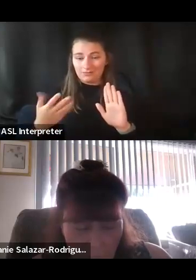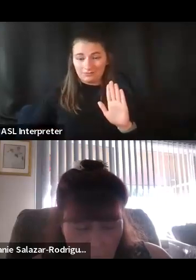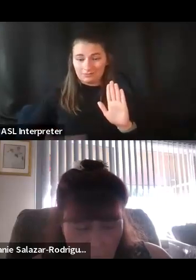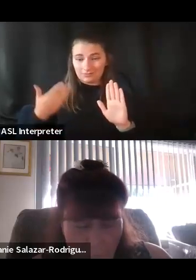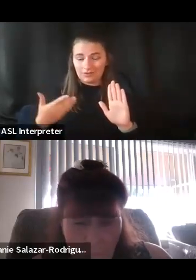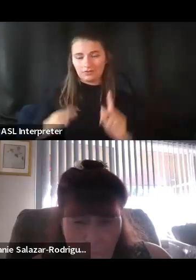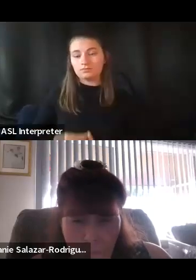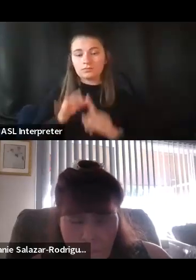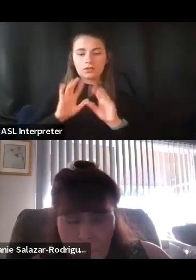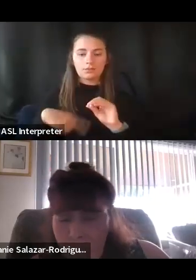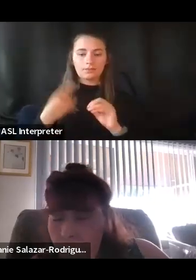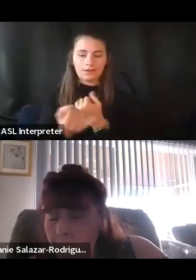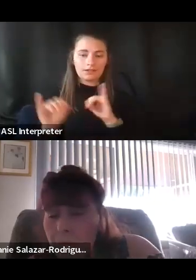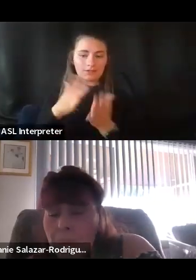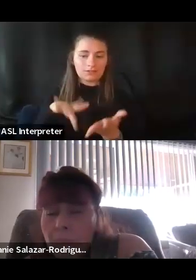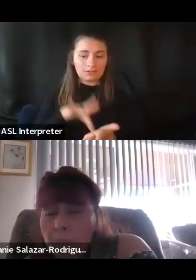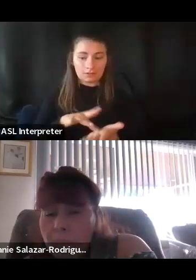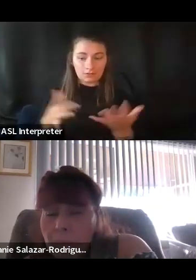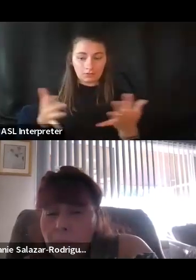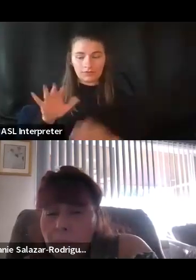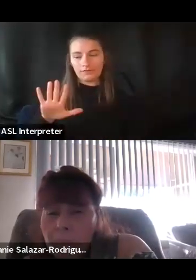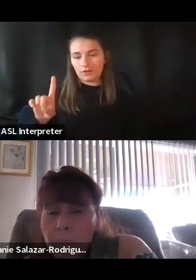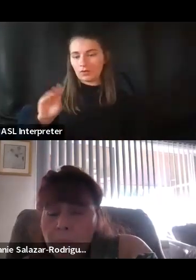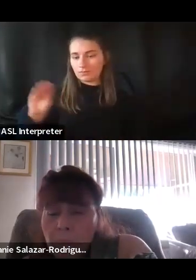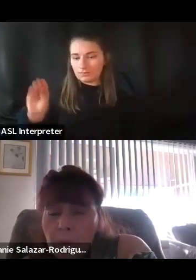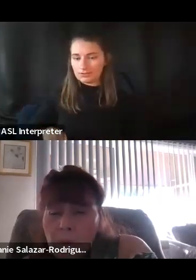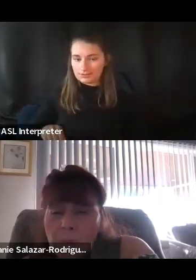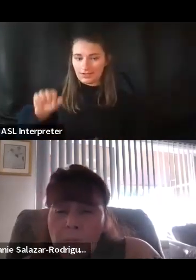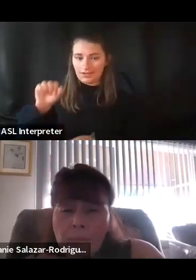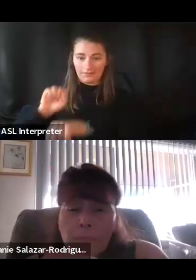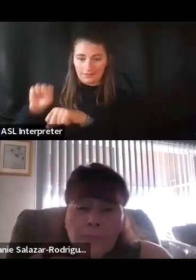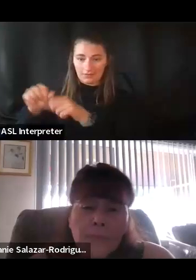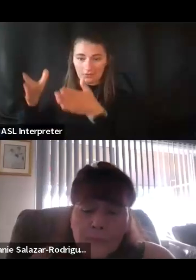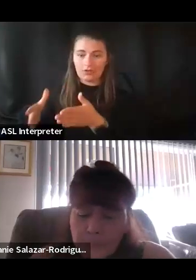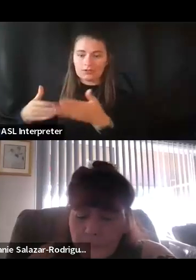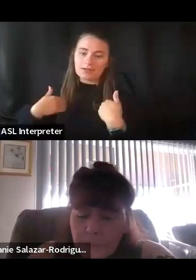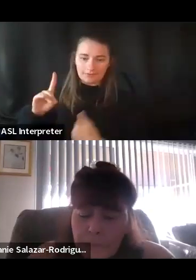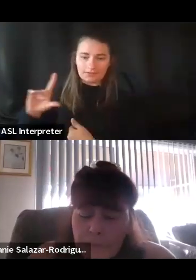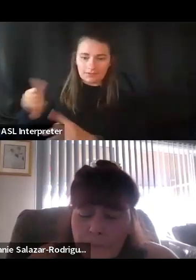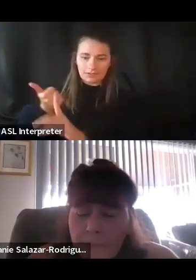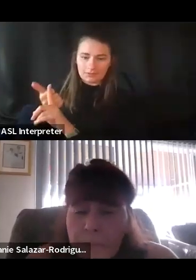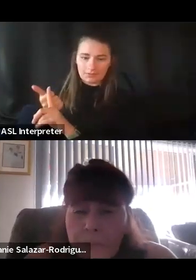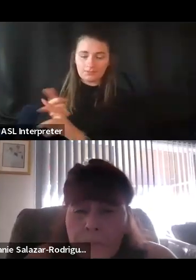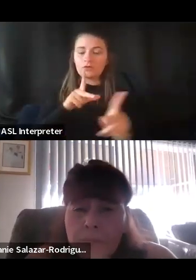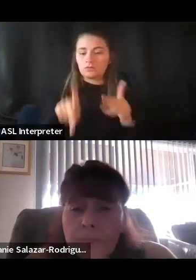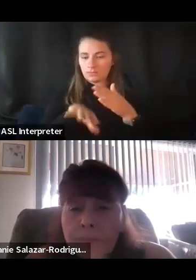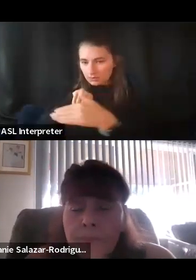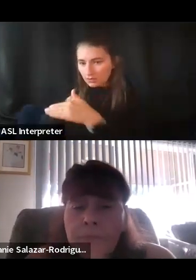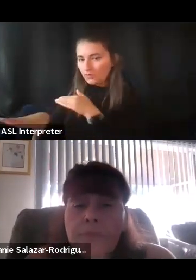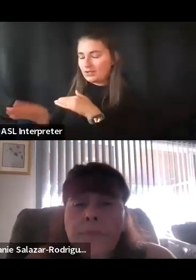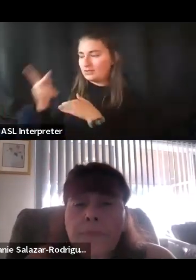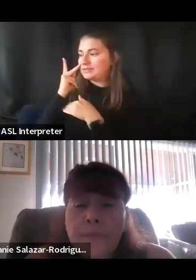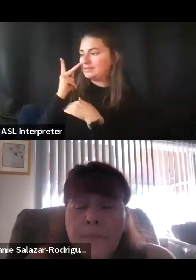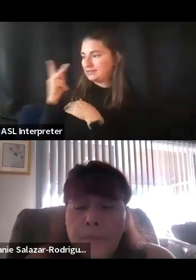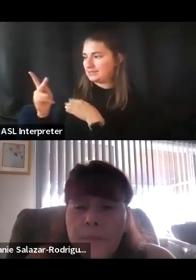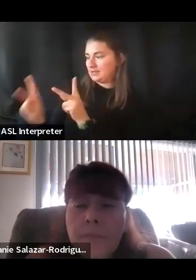Independence Center is that 51% of the employees have disabilities. So when people come in and see people